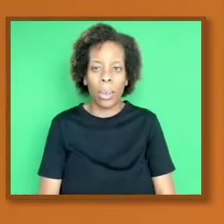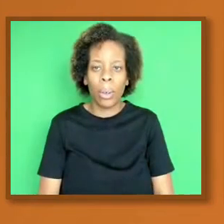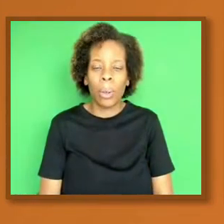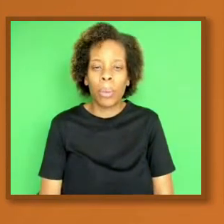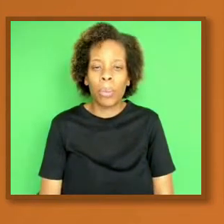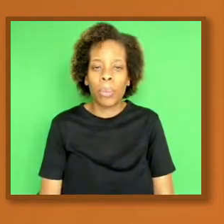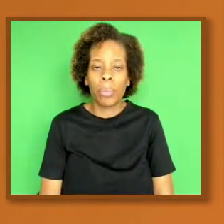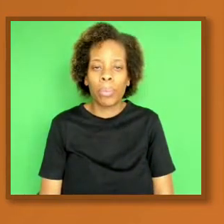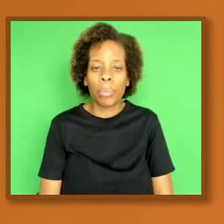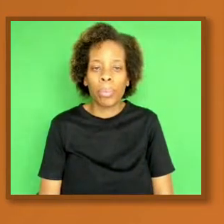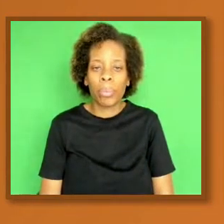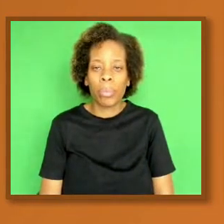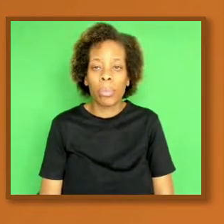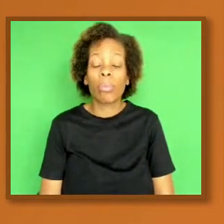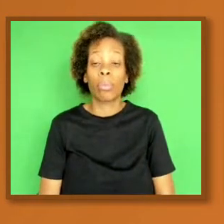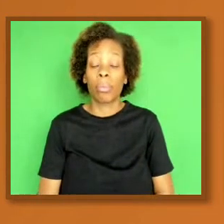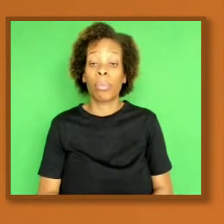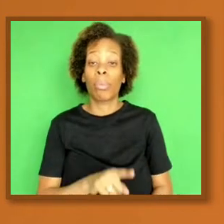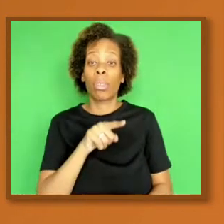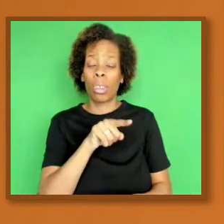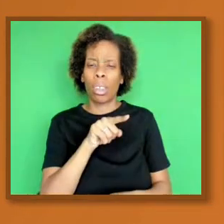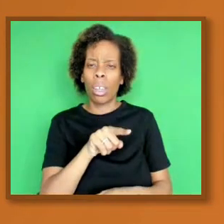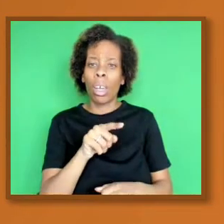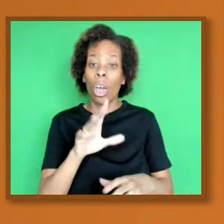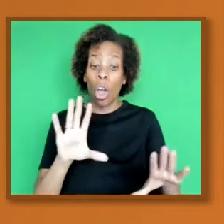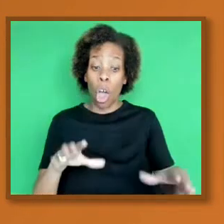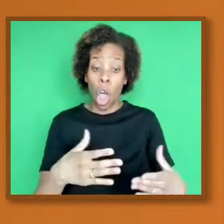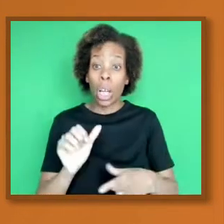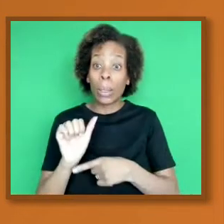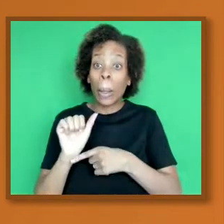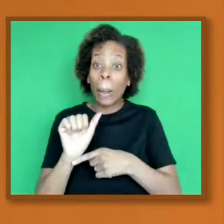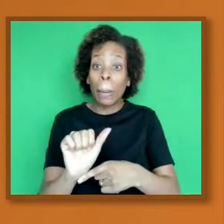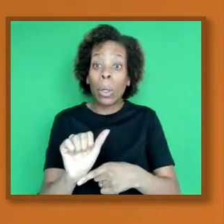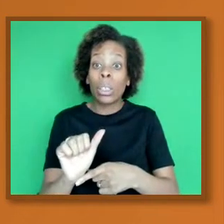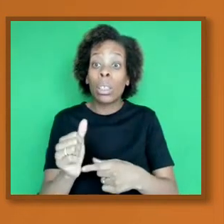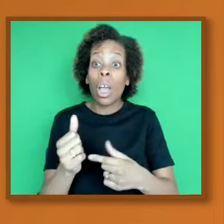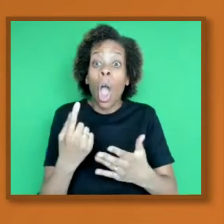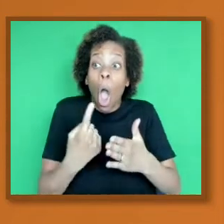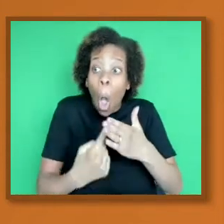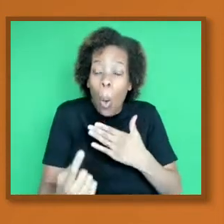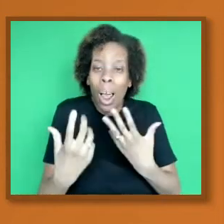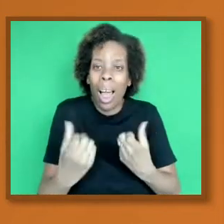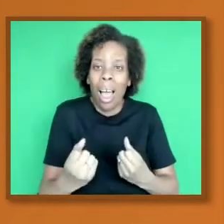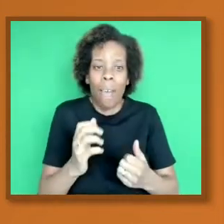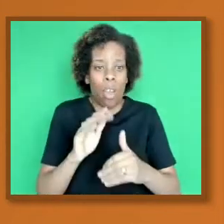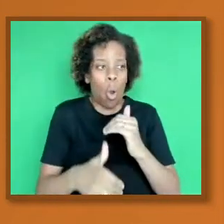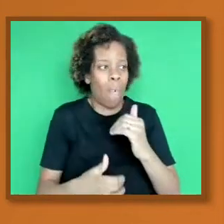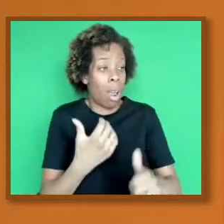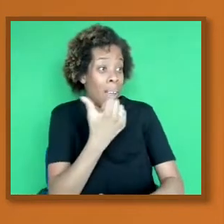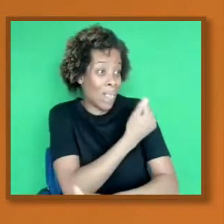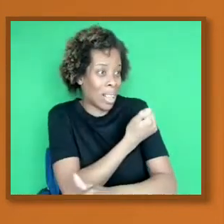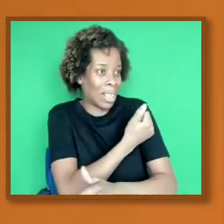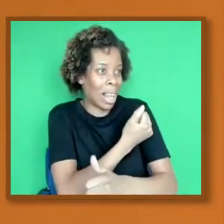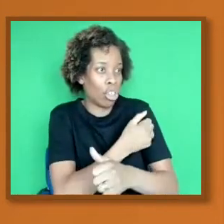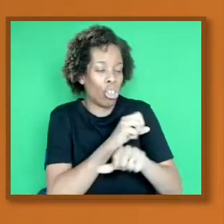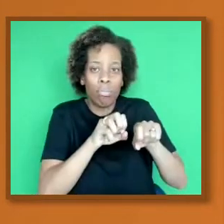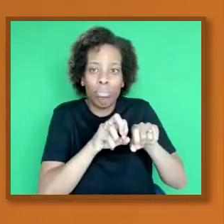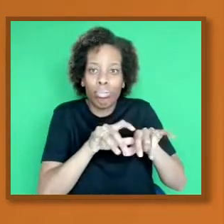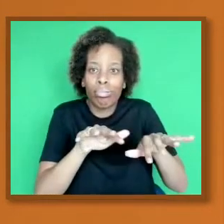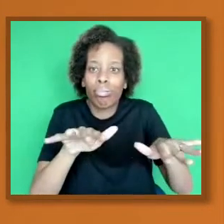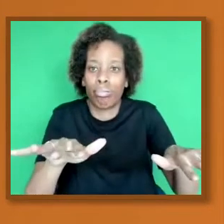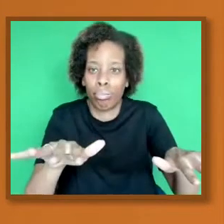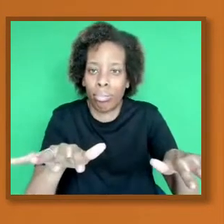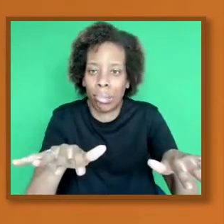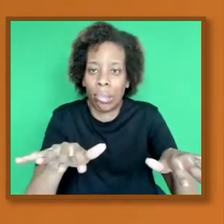So I've heard the term herd immunity around natural infection. It can't occur with a natural infection because if a disease can kill you.